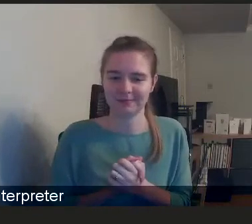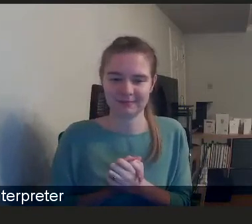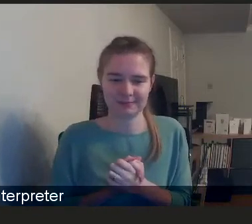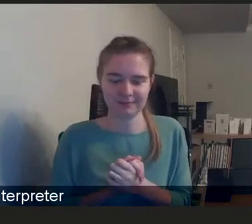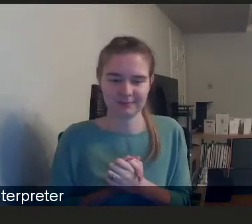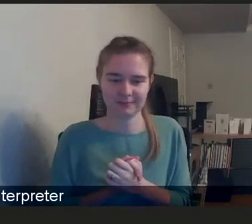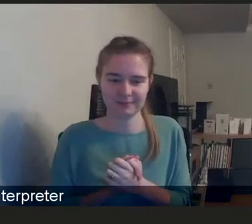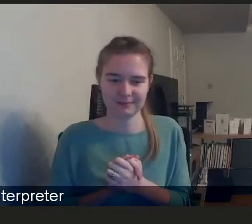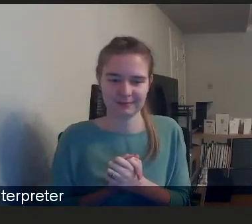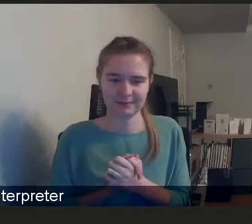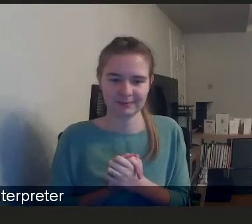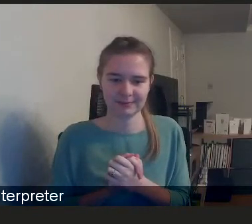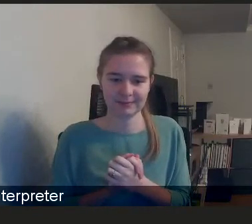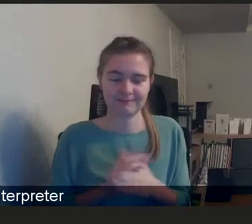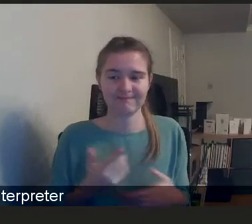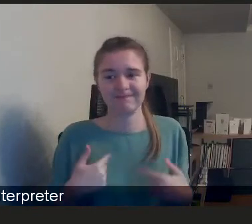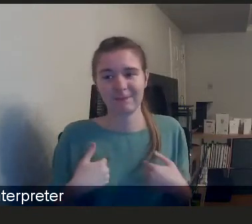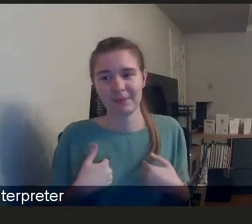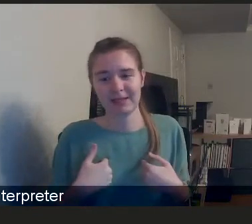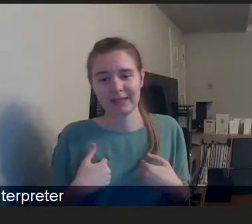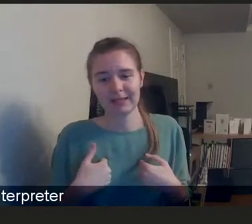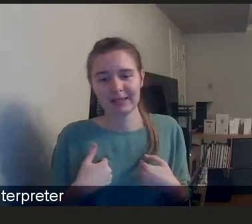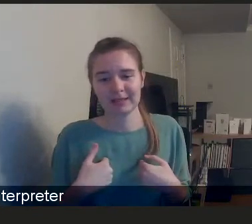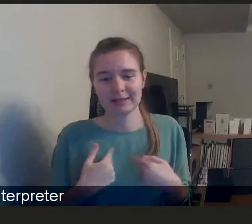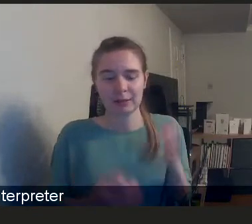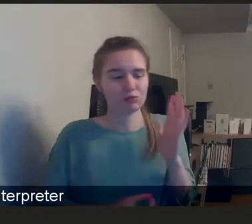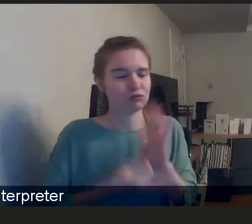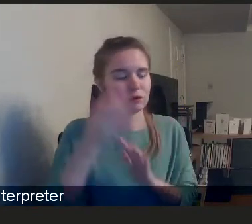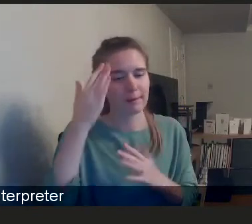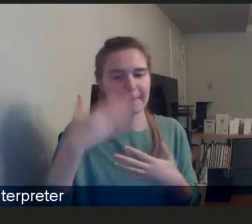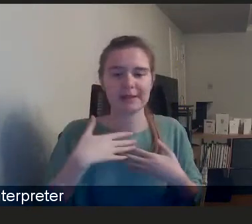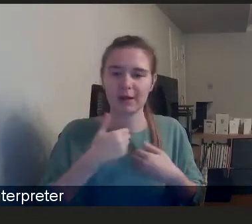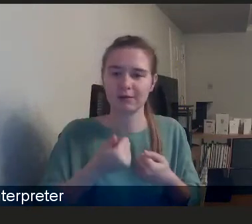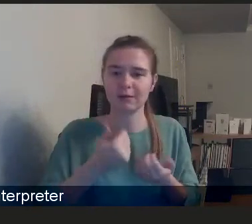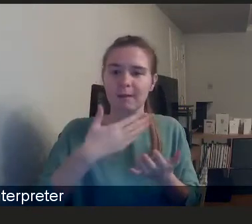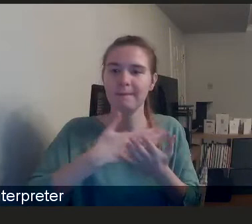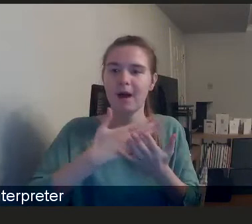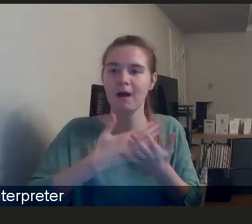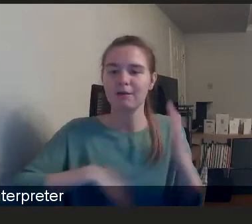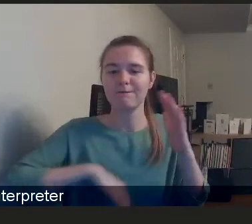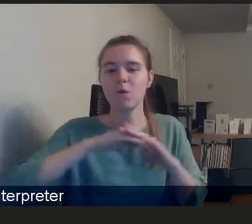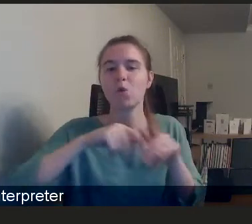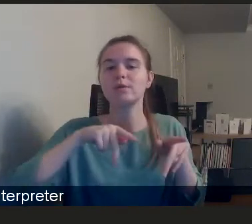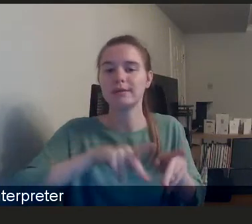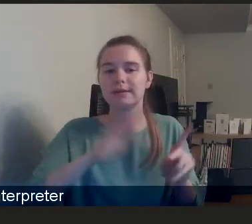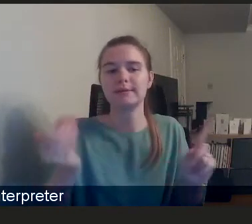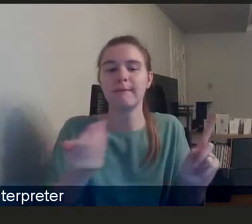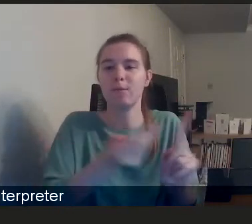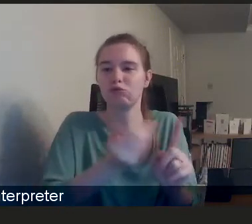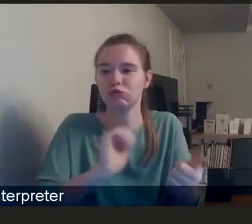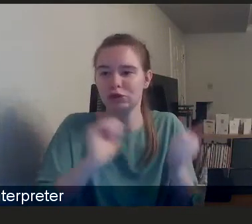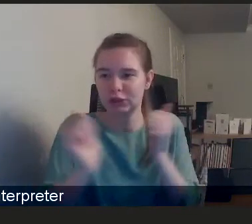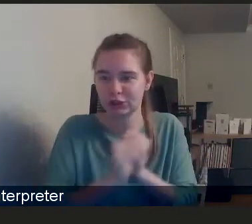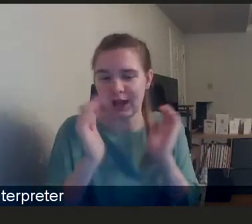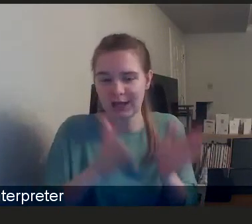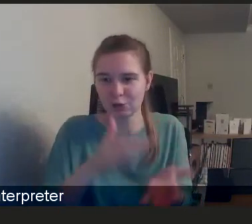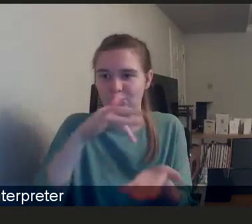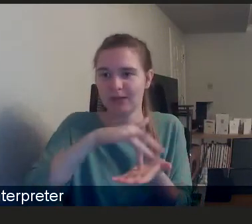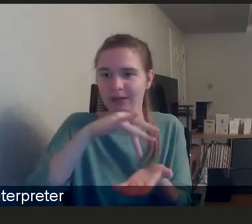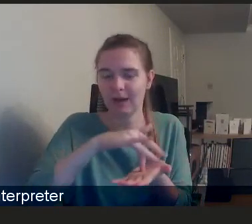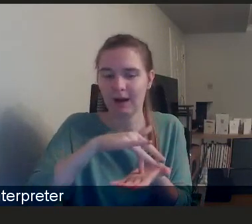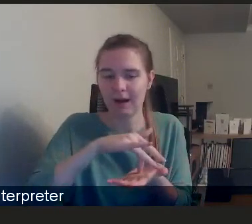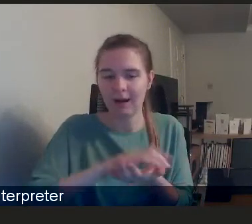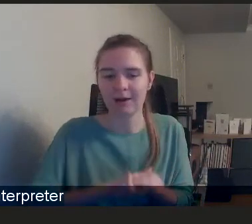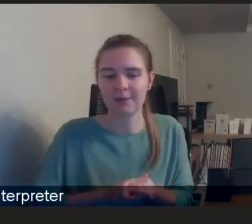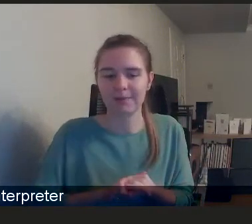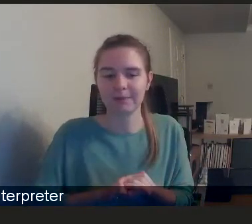Yeah. For me, um, improving mental health must be part of a whole systems approach to change. Determines of mental health.